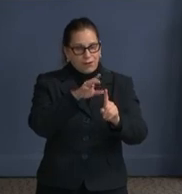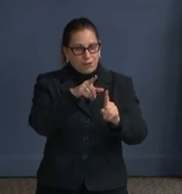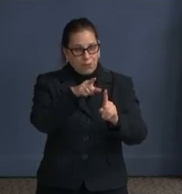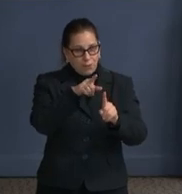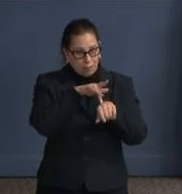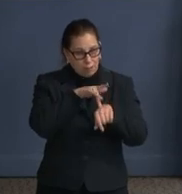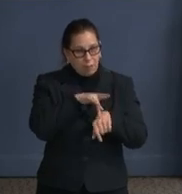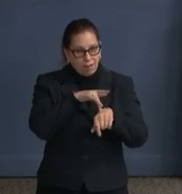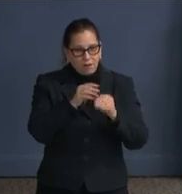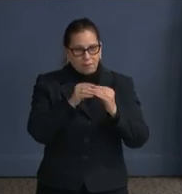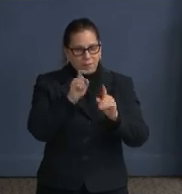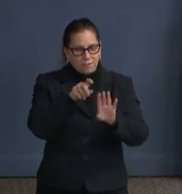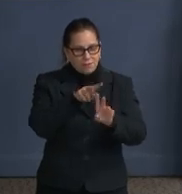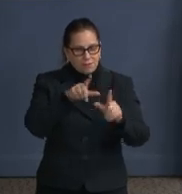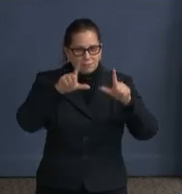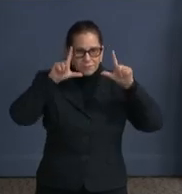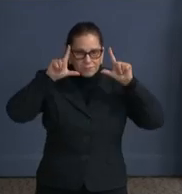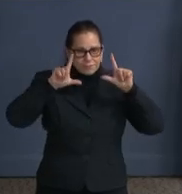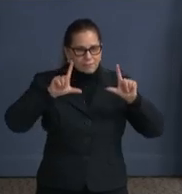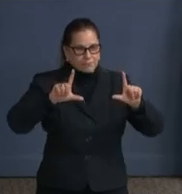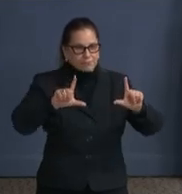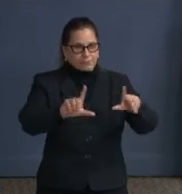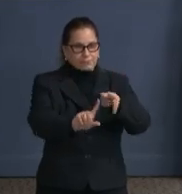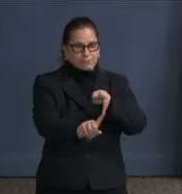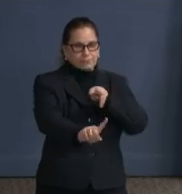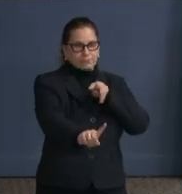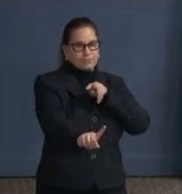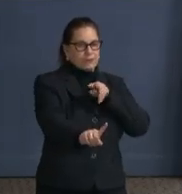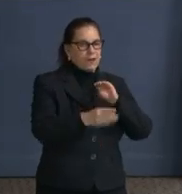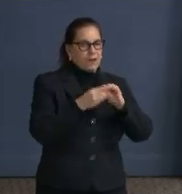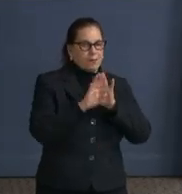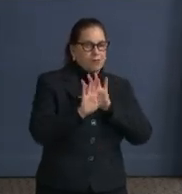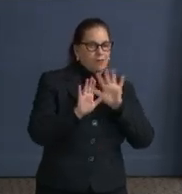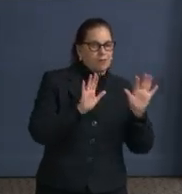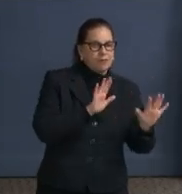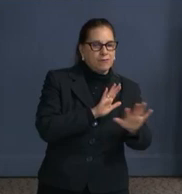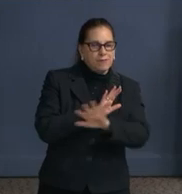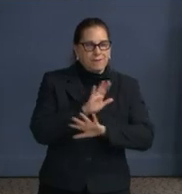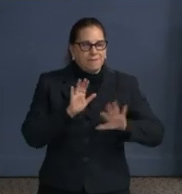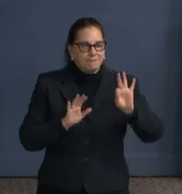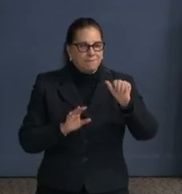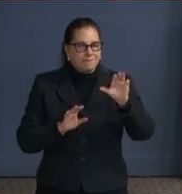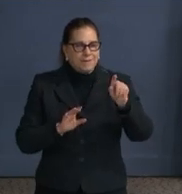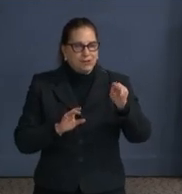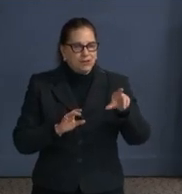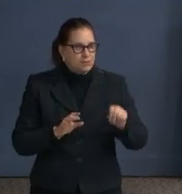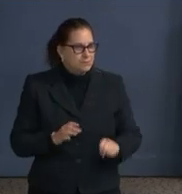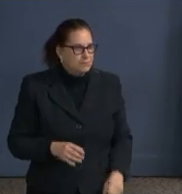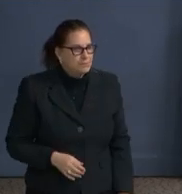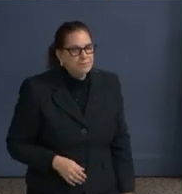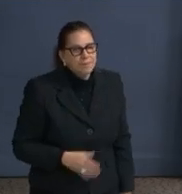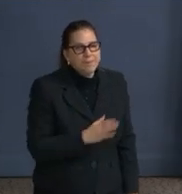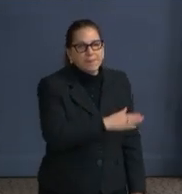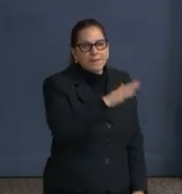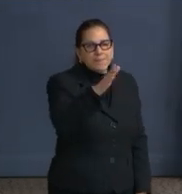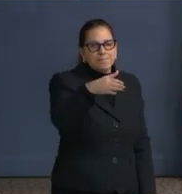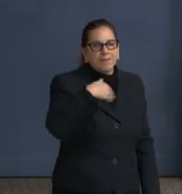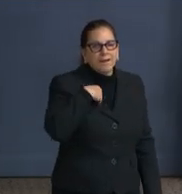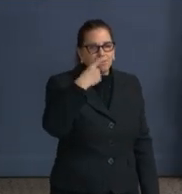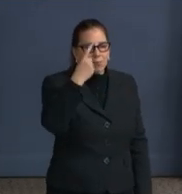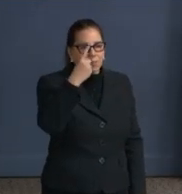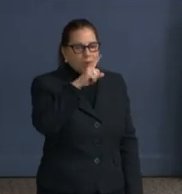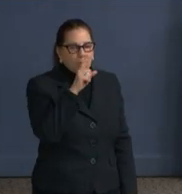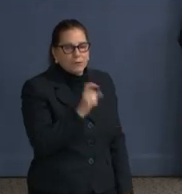Yeah. Perry. Yeah. Thank you. I have a couple of questions that span a few topics. I'm sorry. Dr. Ned, one more vaccine. Okay. Go ahead.